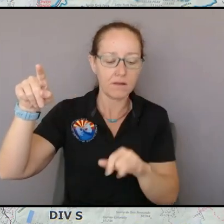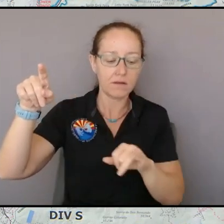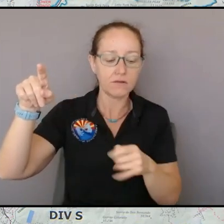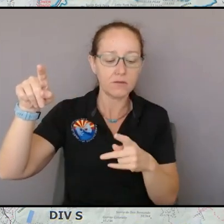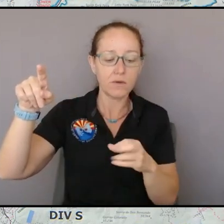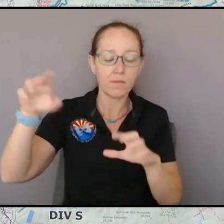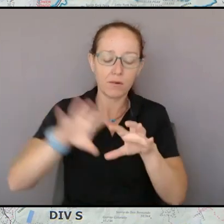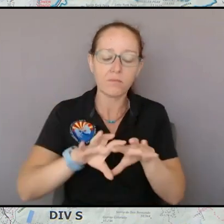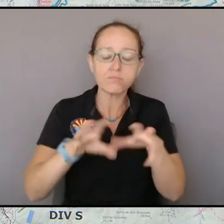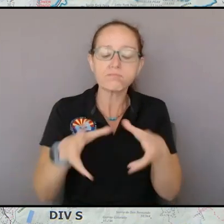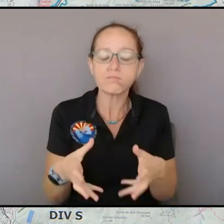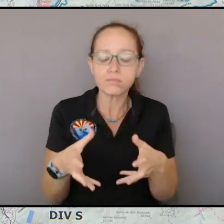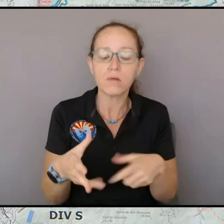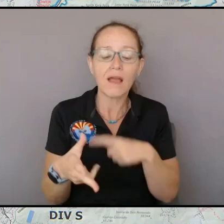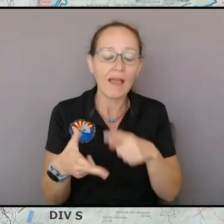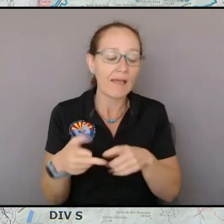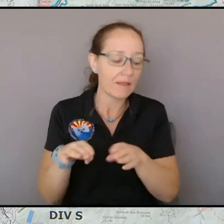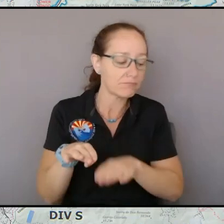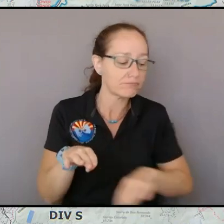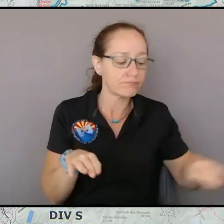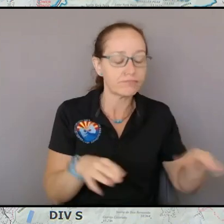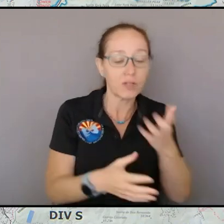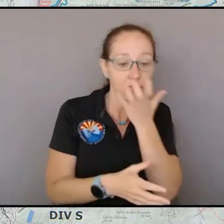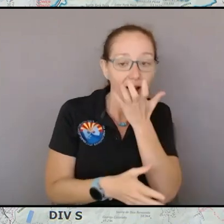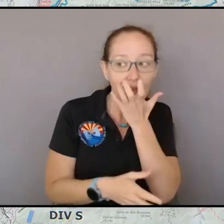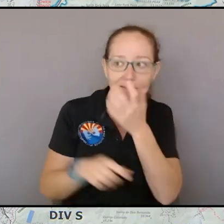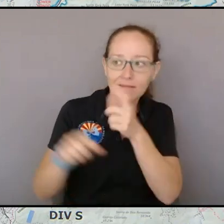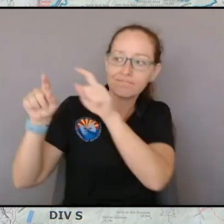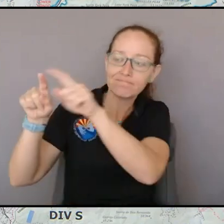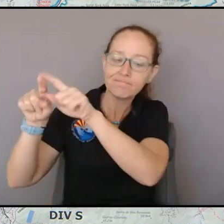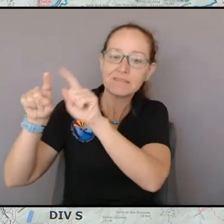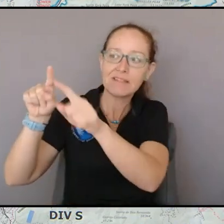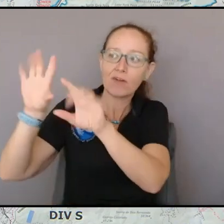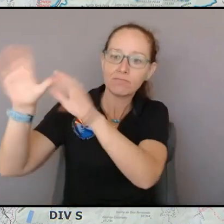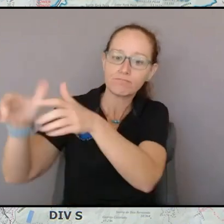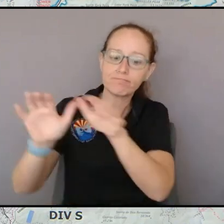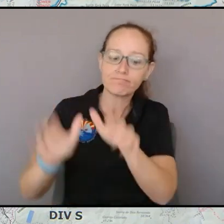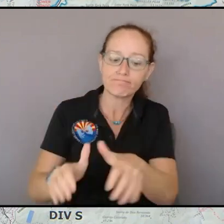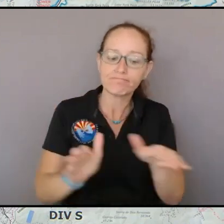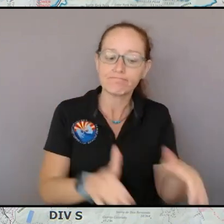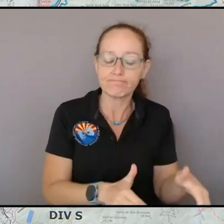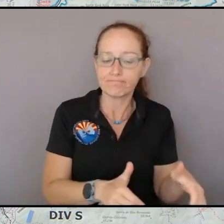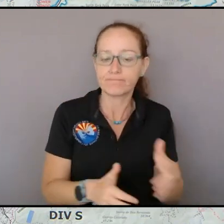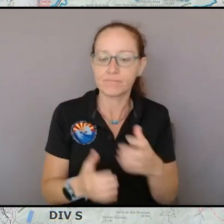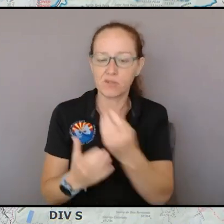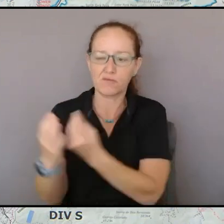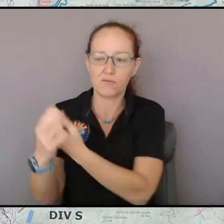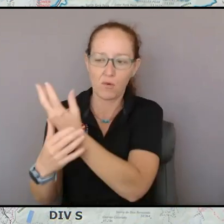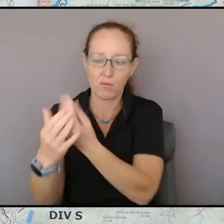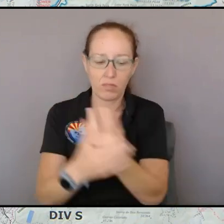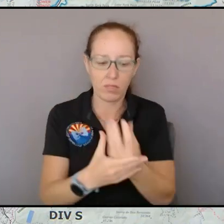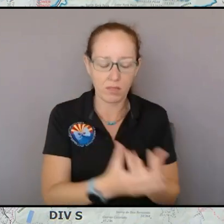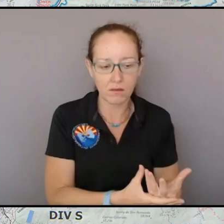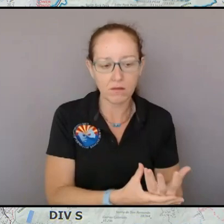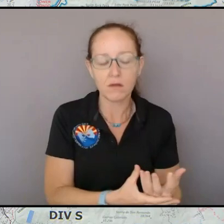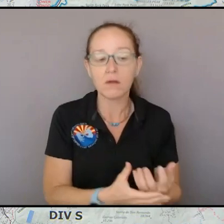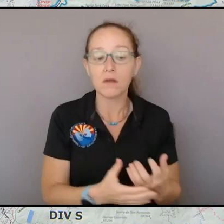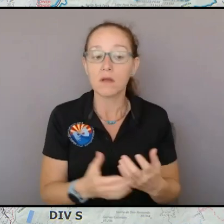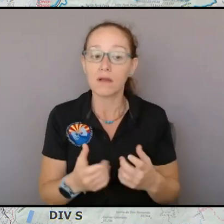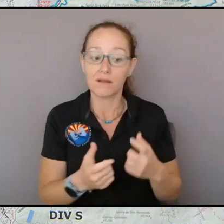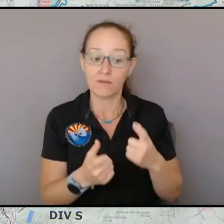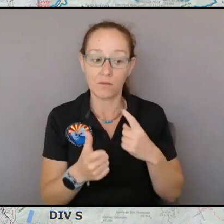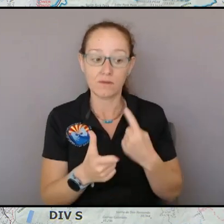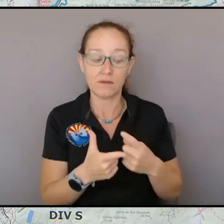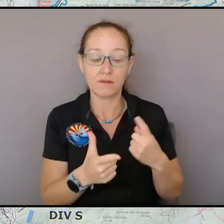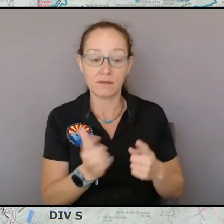sometimes fires run out into the grass and that's where we catch them but there's also these these micro transitions if you will there's areas